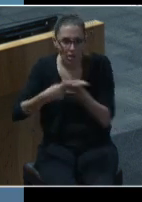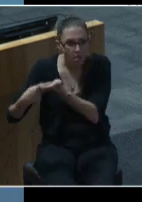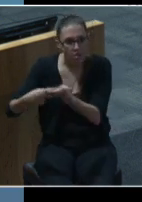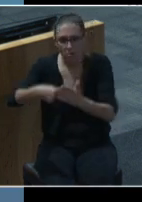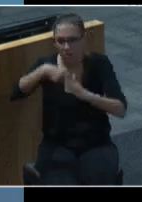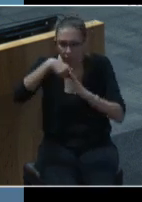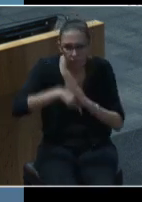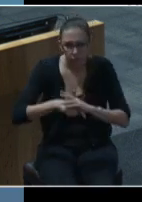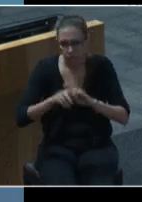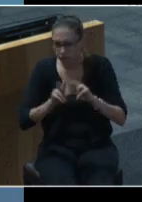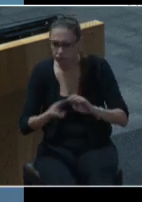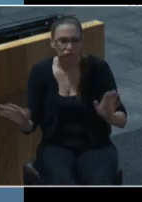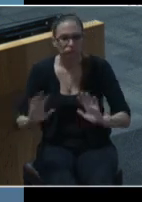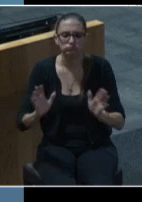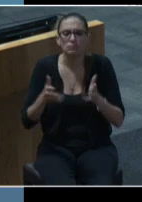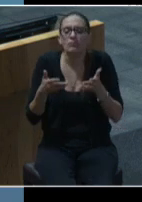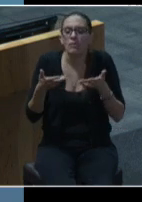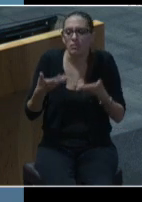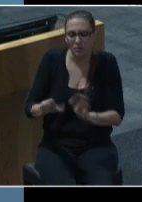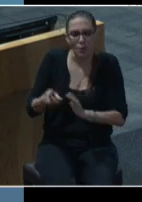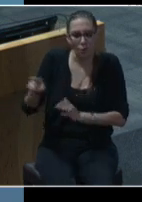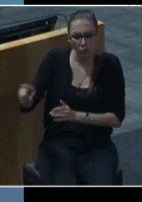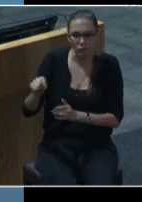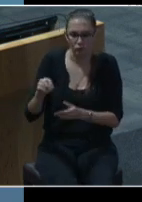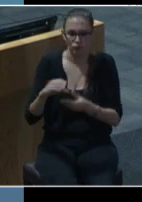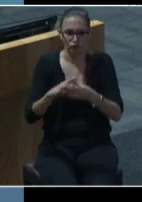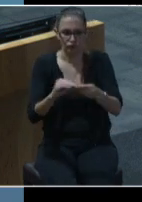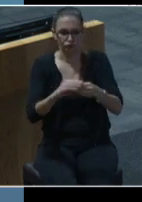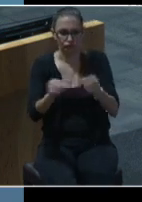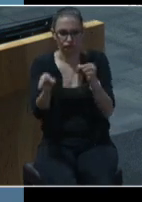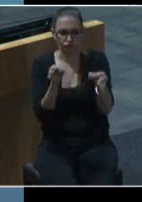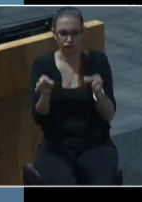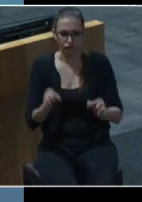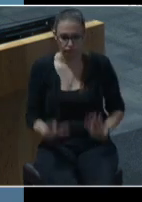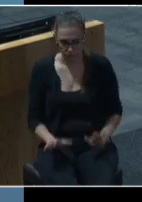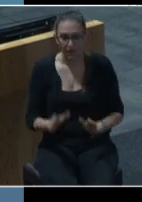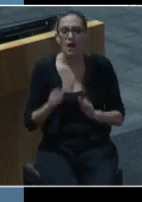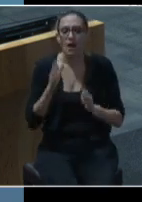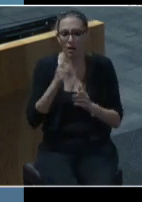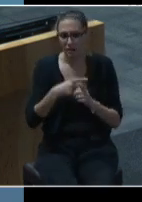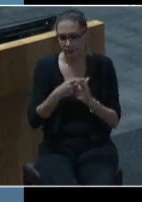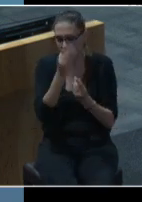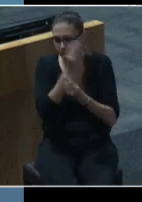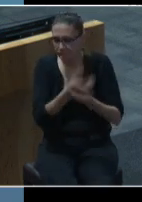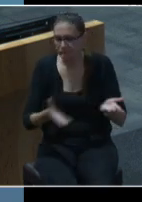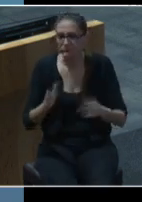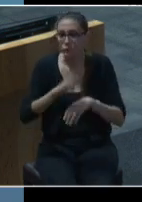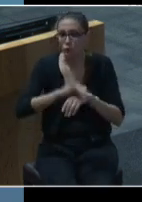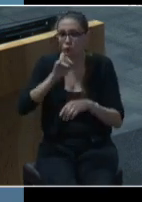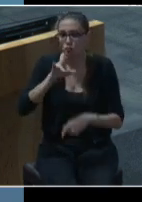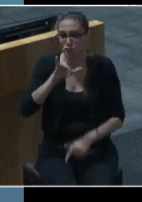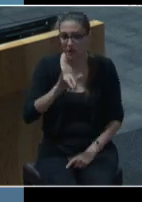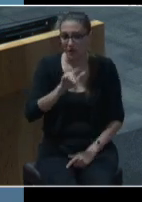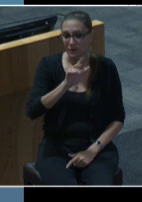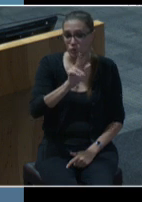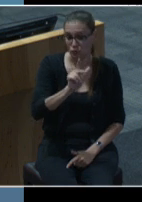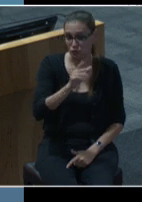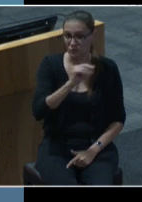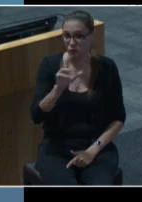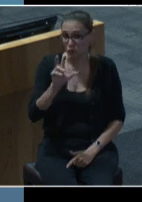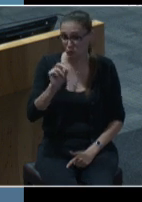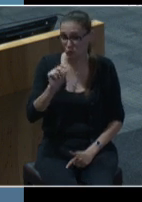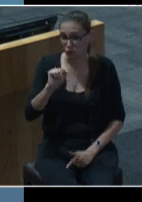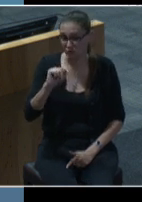when you're done I'll remind people that budget input meetings are going to be on July 23rd and July 30th for the